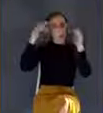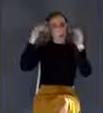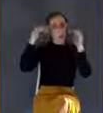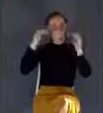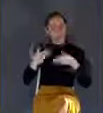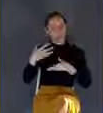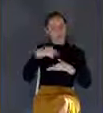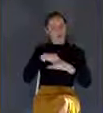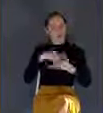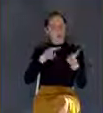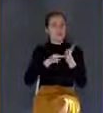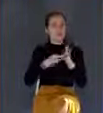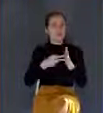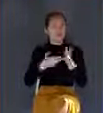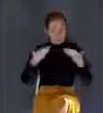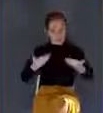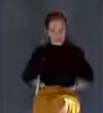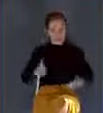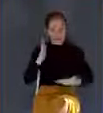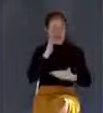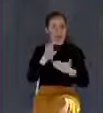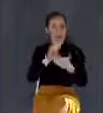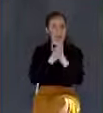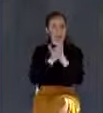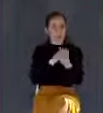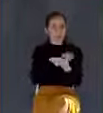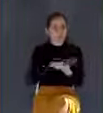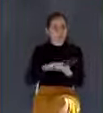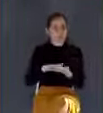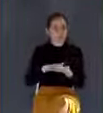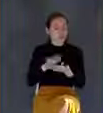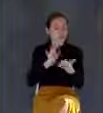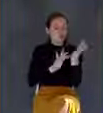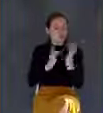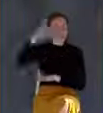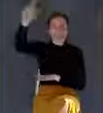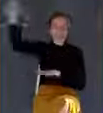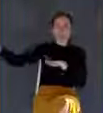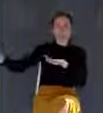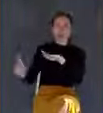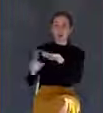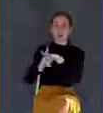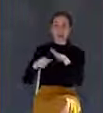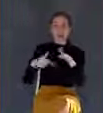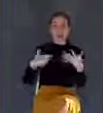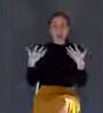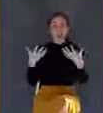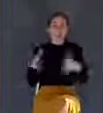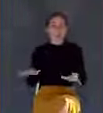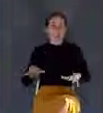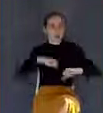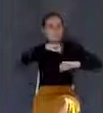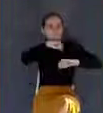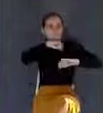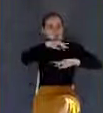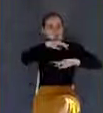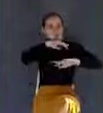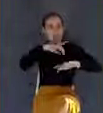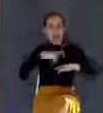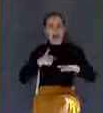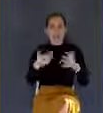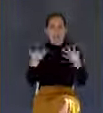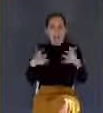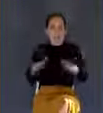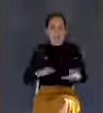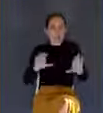comes, I don't want him finding me someplace I shouldn't be. I don't want him finding me doing something that I shouldn't do.